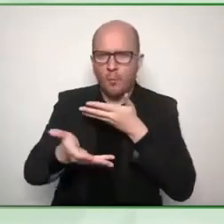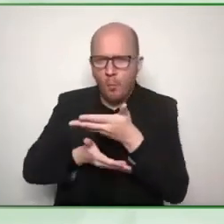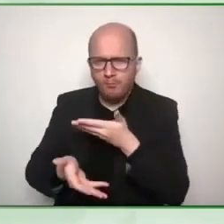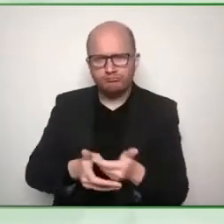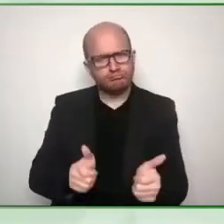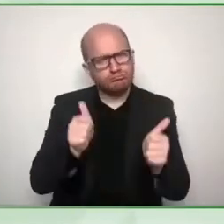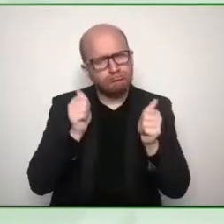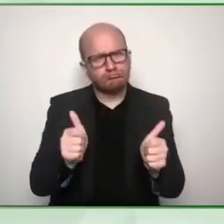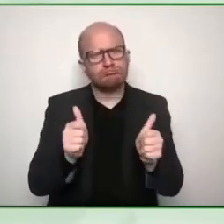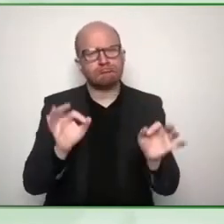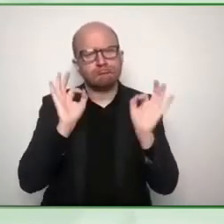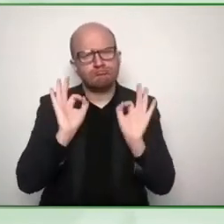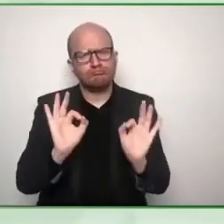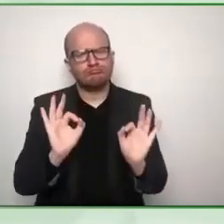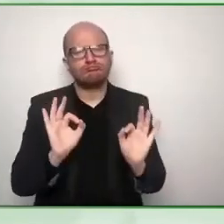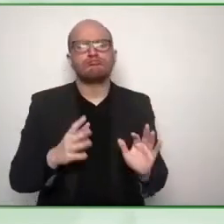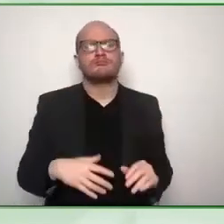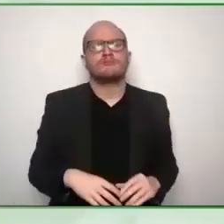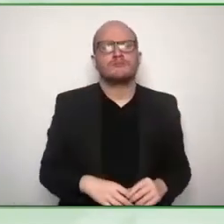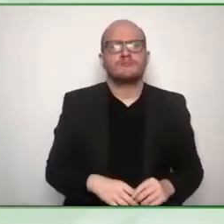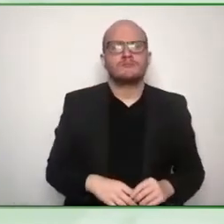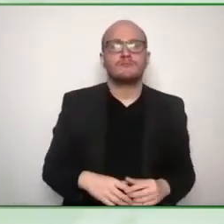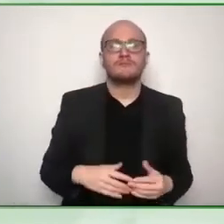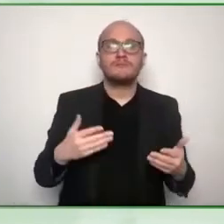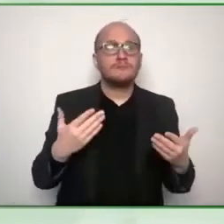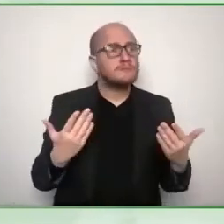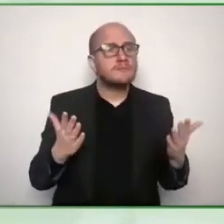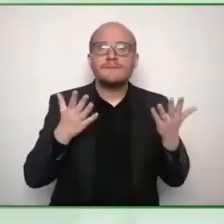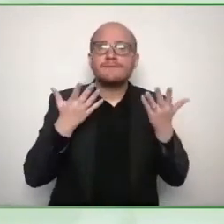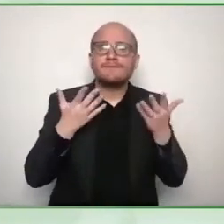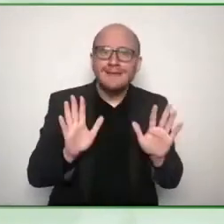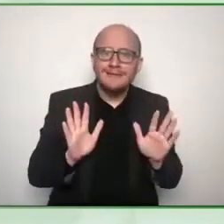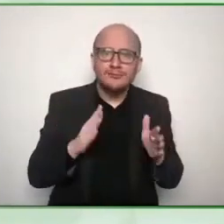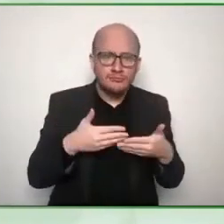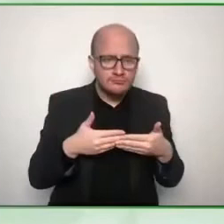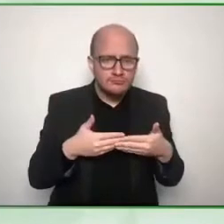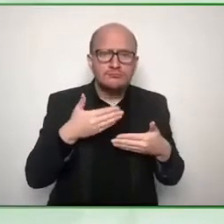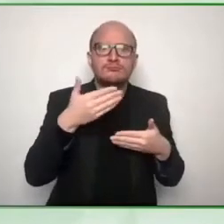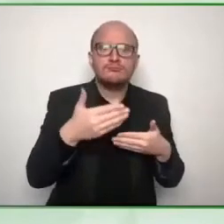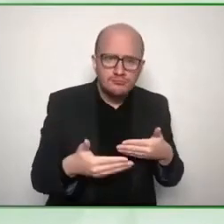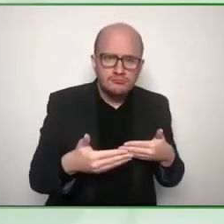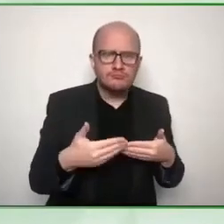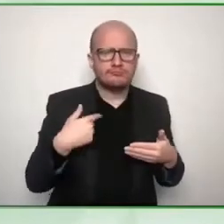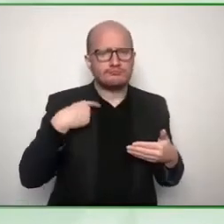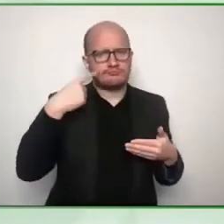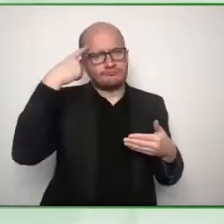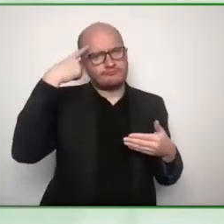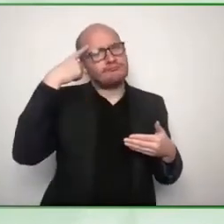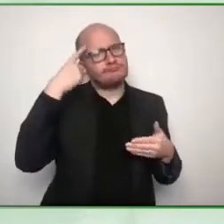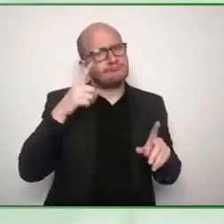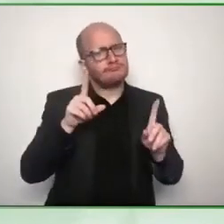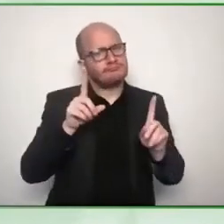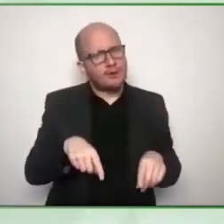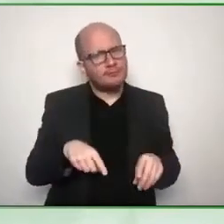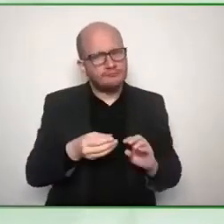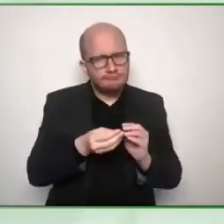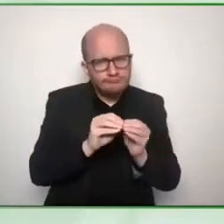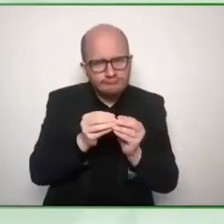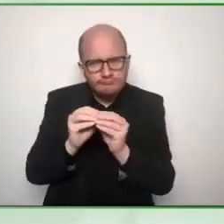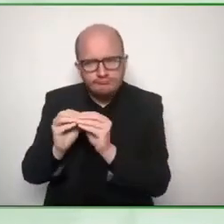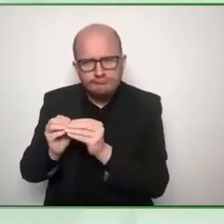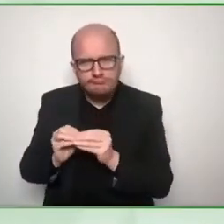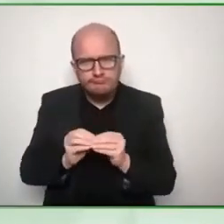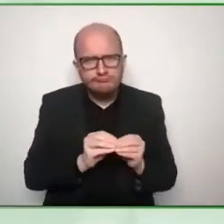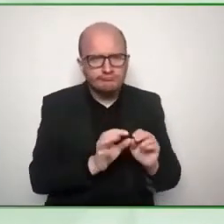uh the uh a need to have supporting resources as well which uh which we worked on and uh over